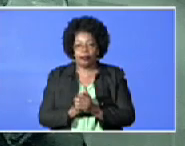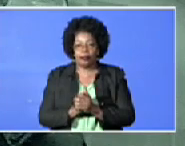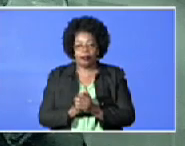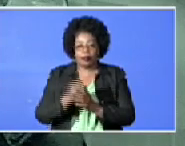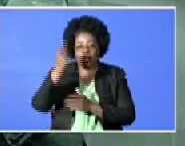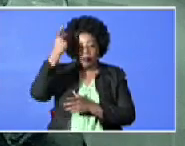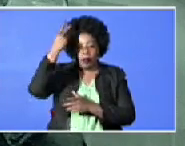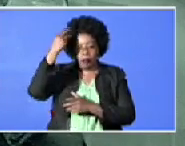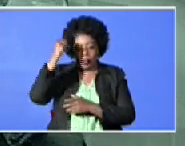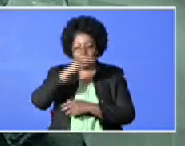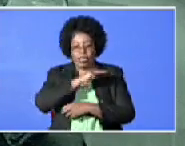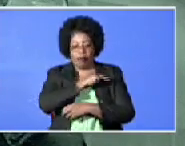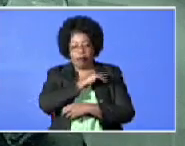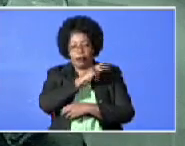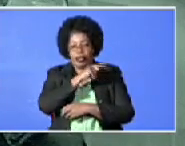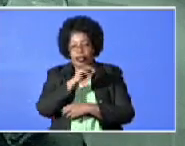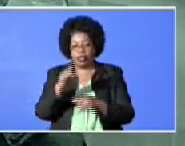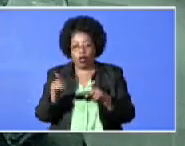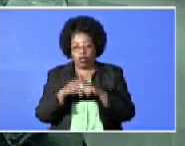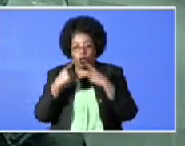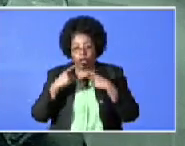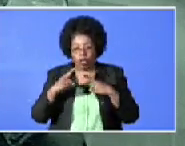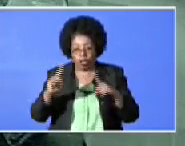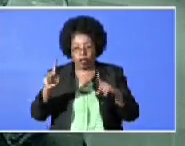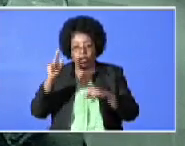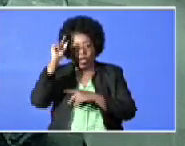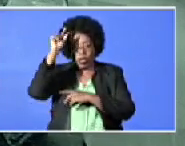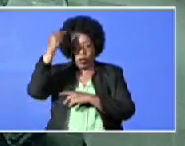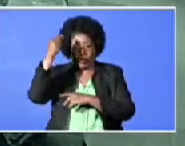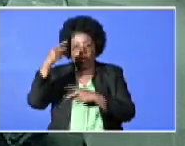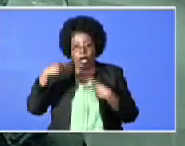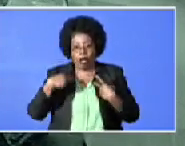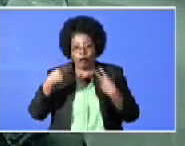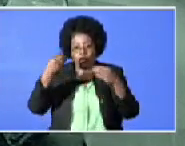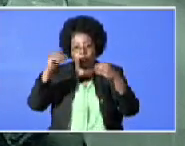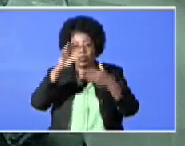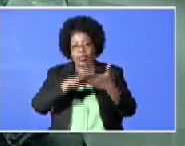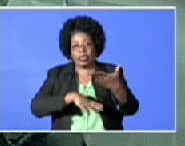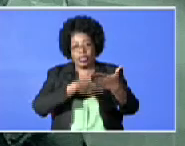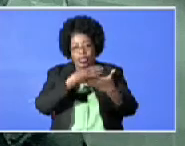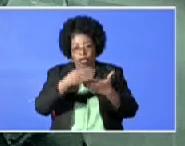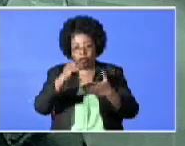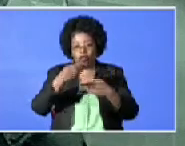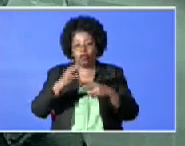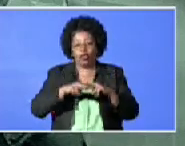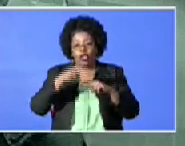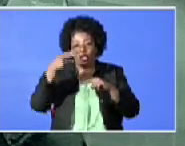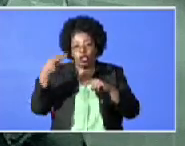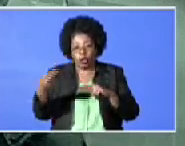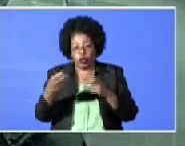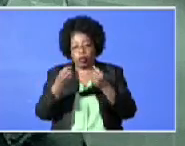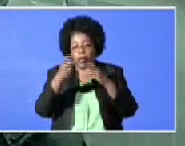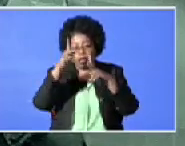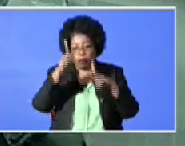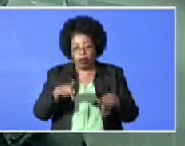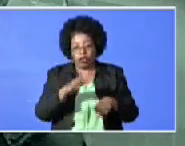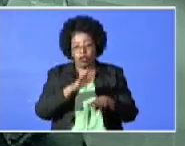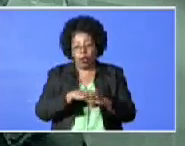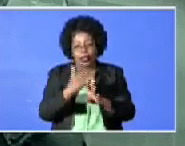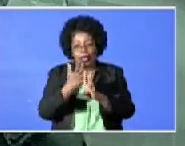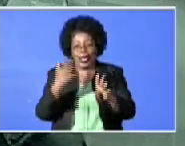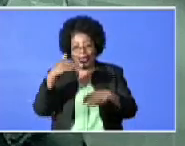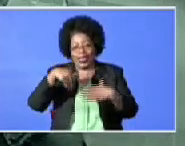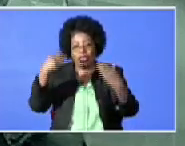Prime Minister Minis also announced that government officials plan to implement a supermarket schedule to reduce the number of people on lines and in stores.